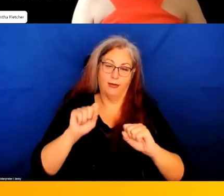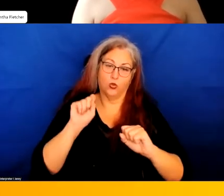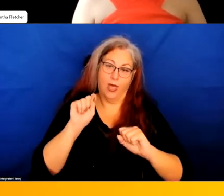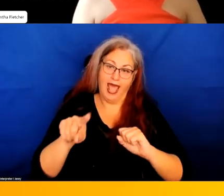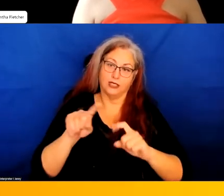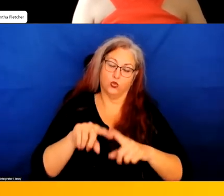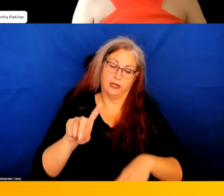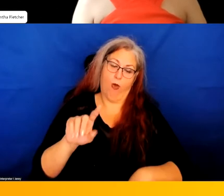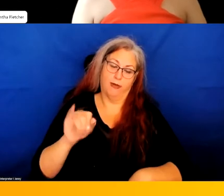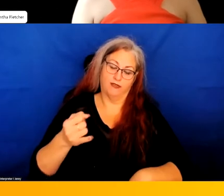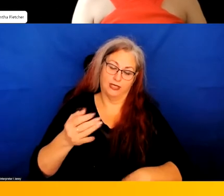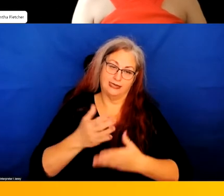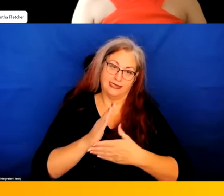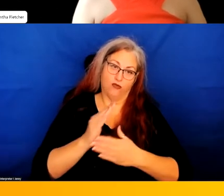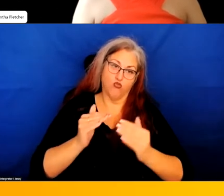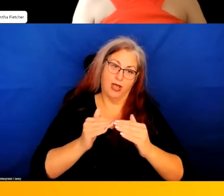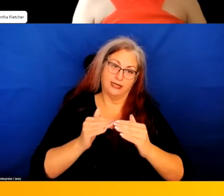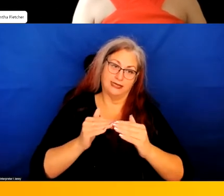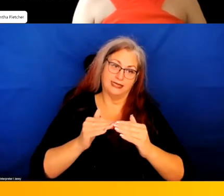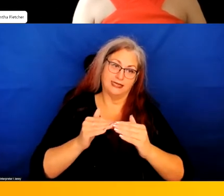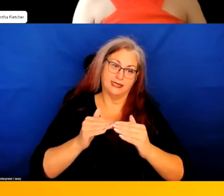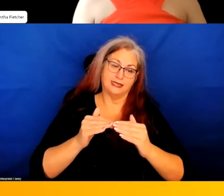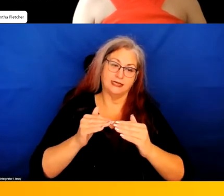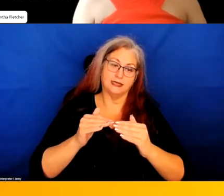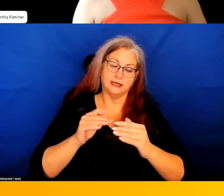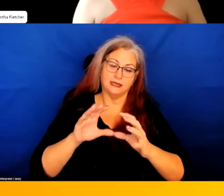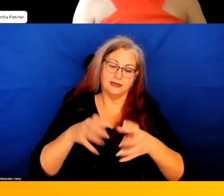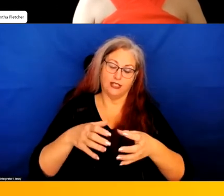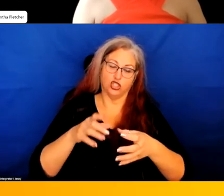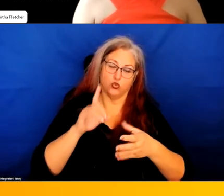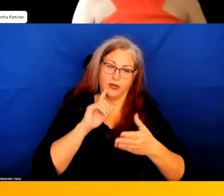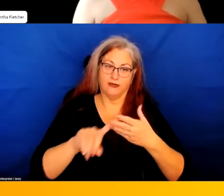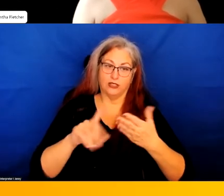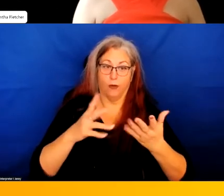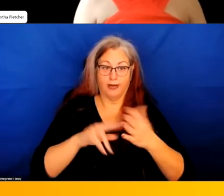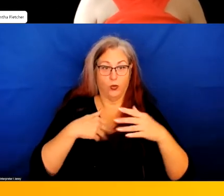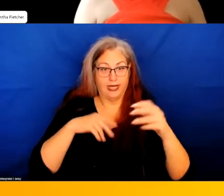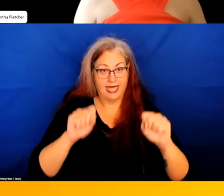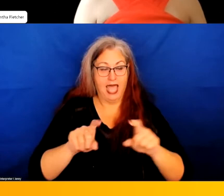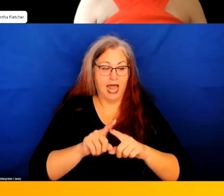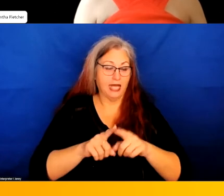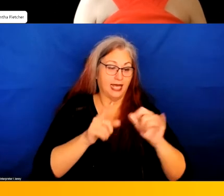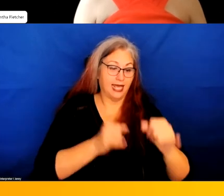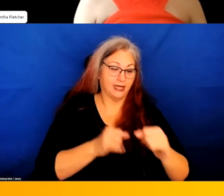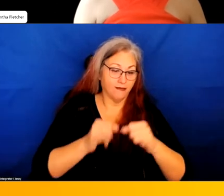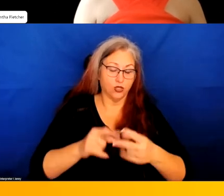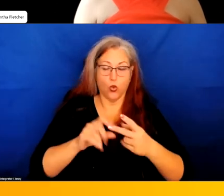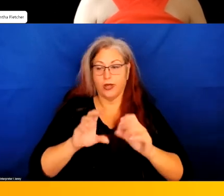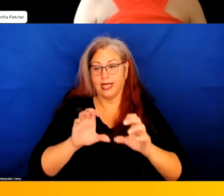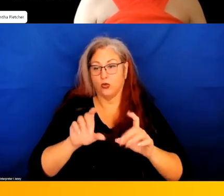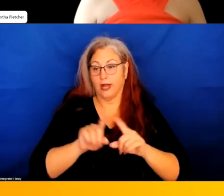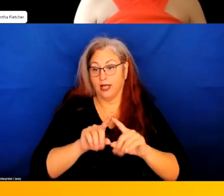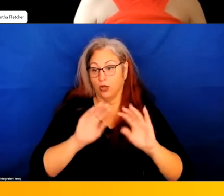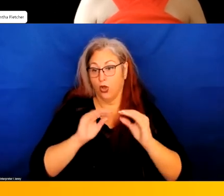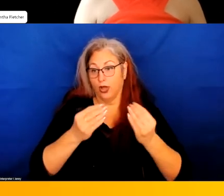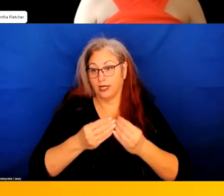of Justice, um, Civil Rights Division to do an investigation. Um, and so you can, we can do that as individuals and we can do it as, as organizations